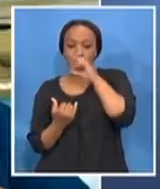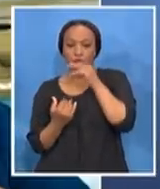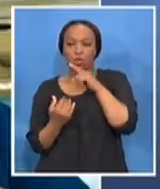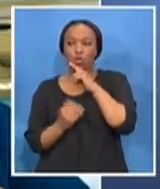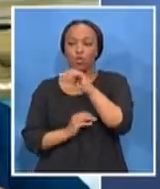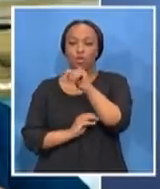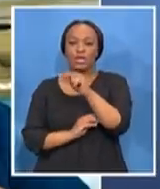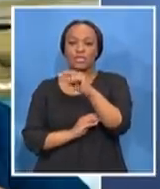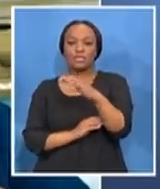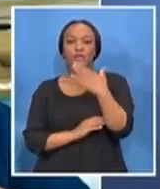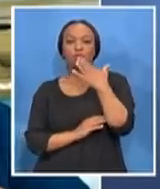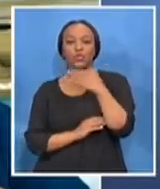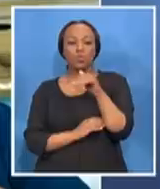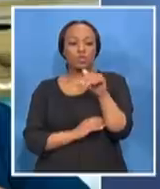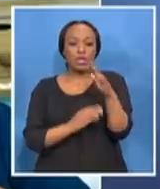to meet other stakeholders.